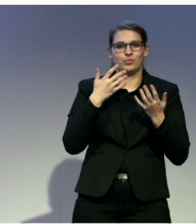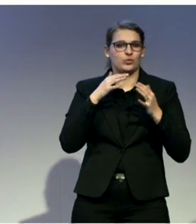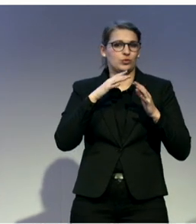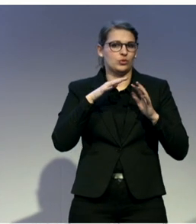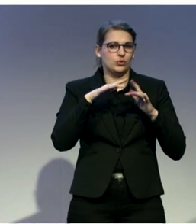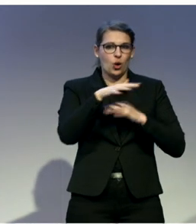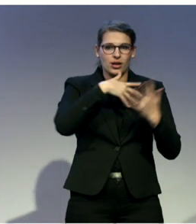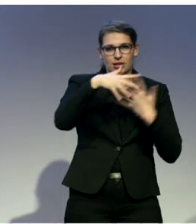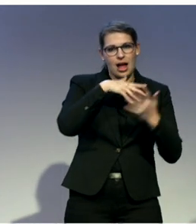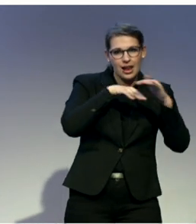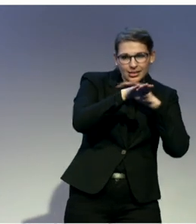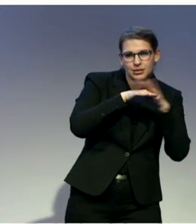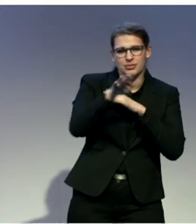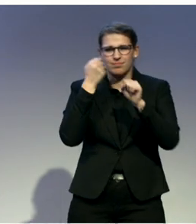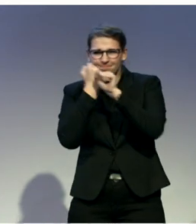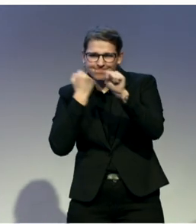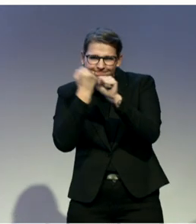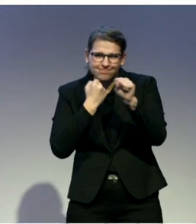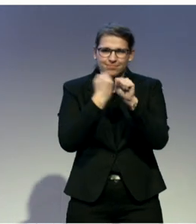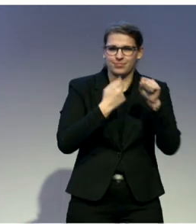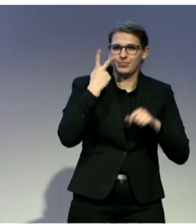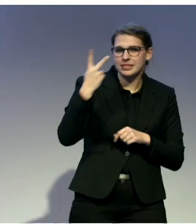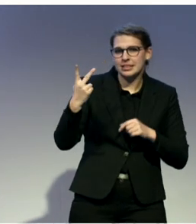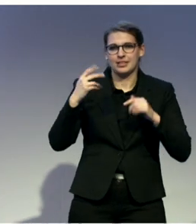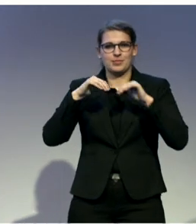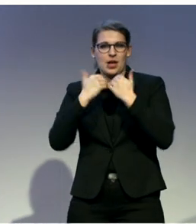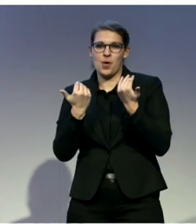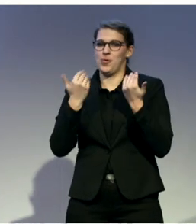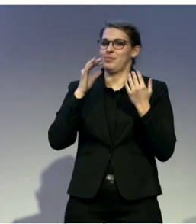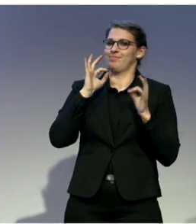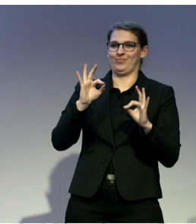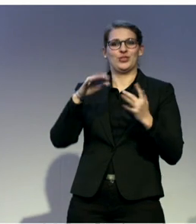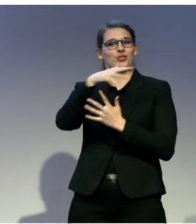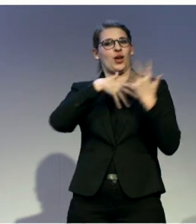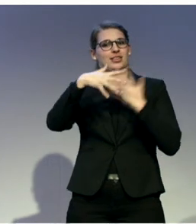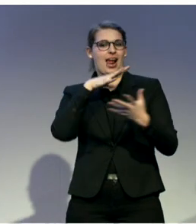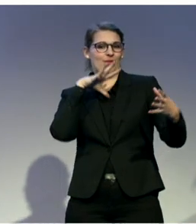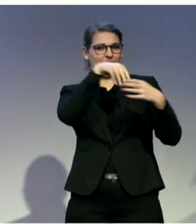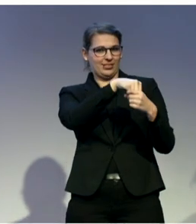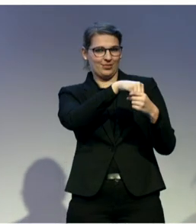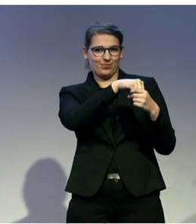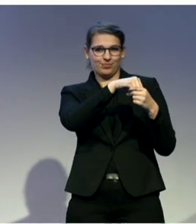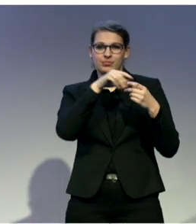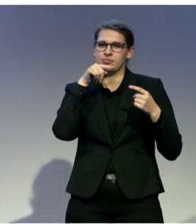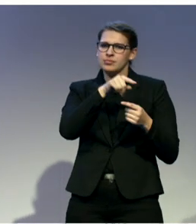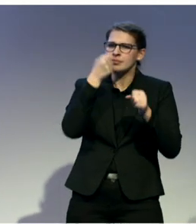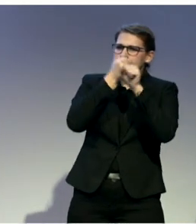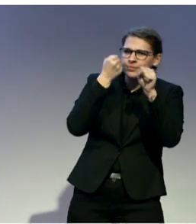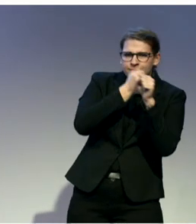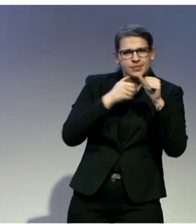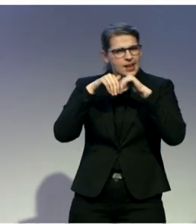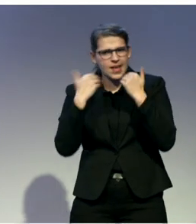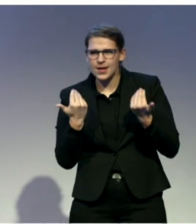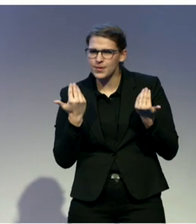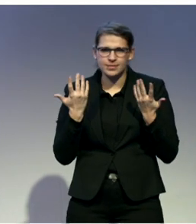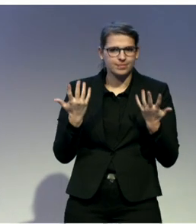then you will have a true social inclusion. The way we're doing it is basically a combination